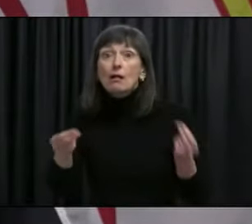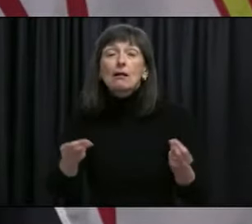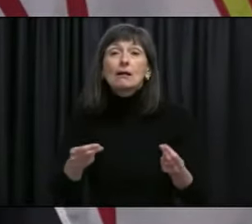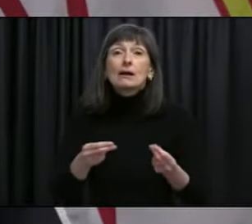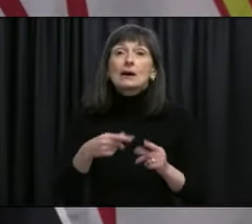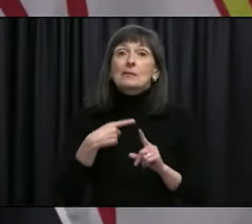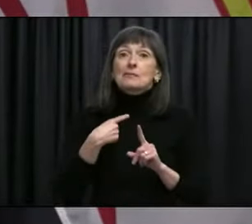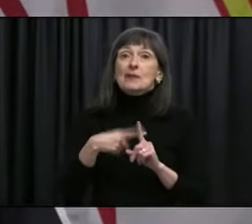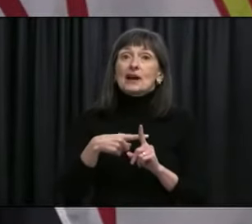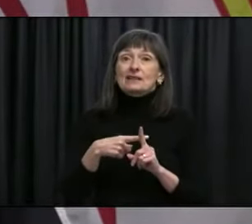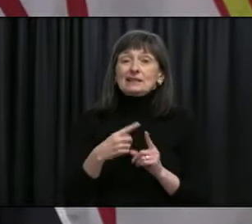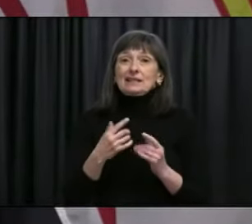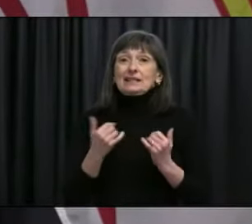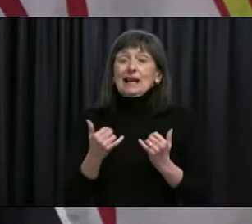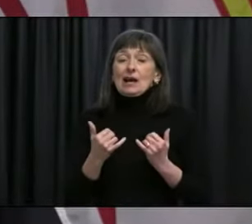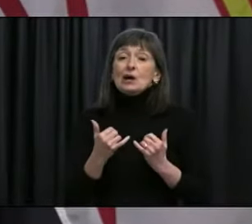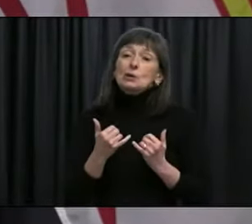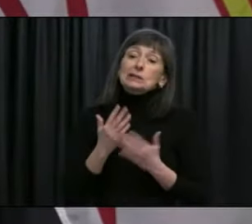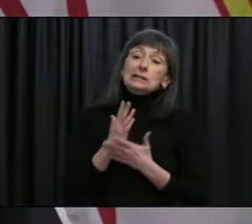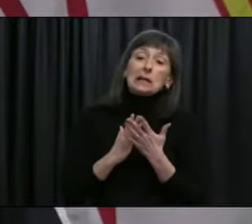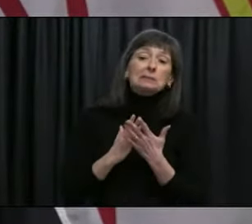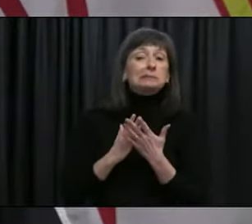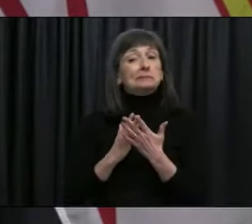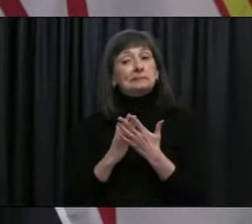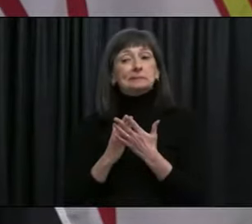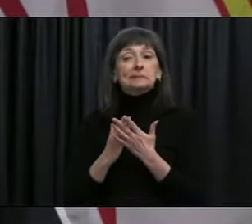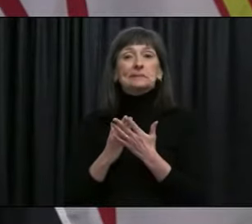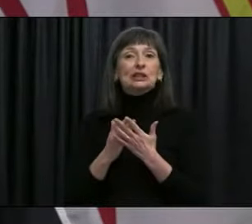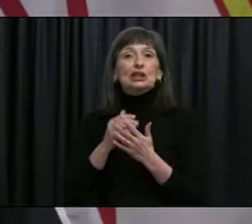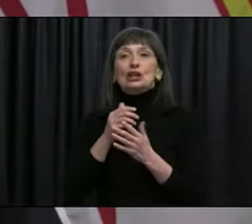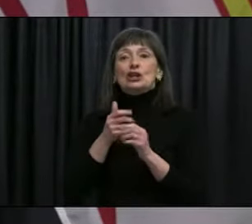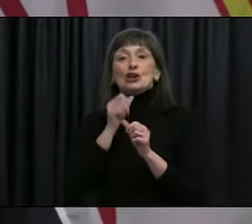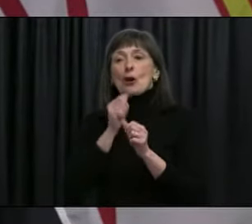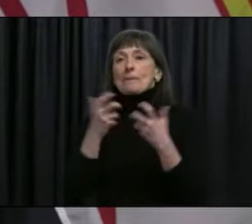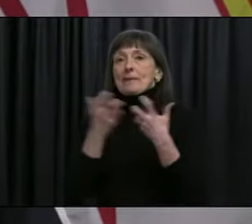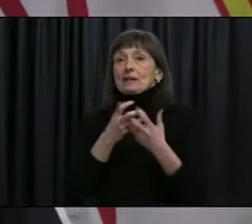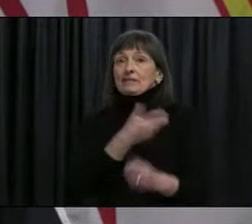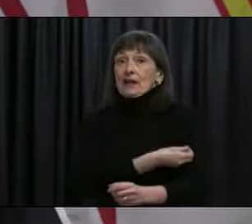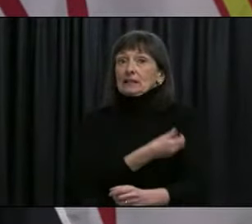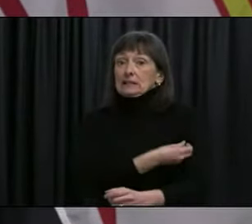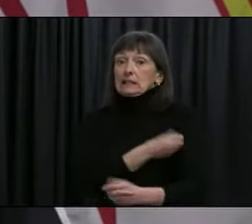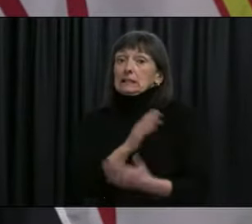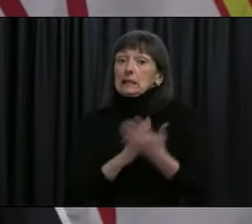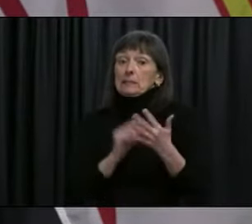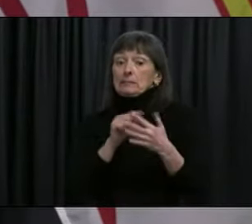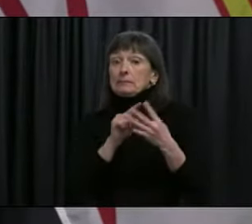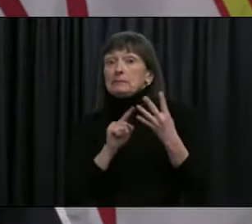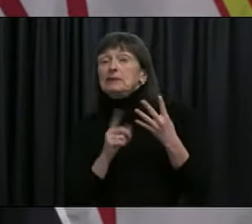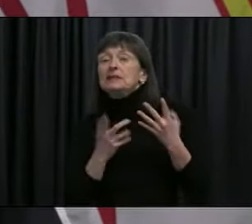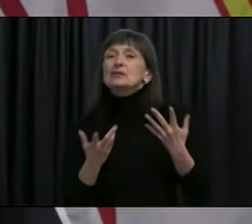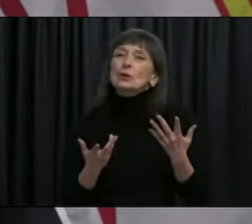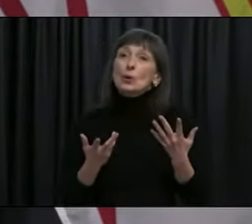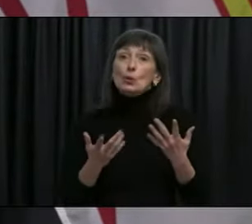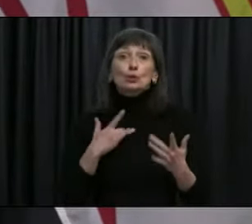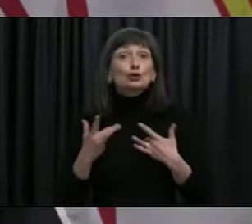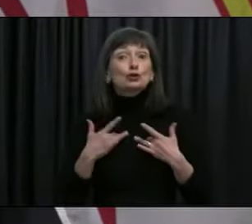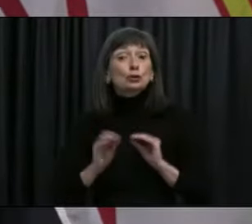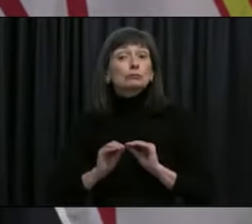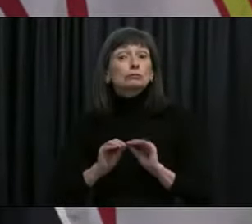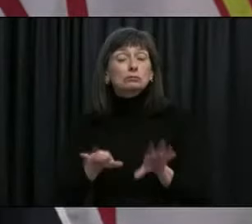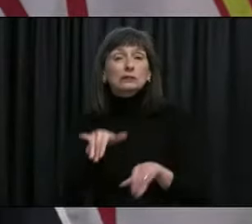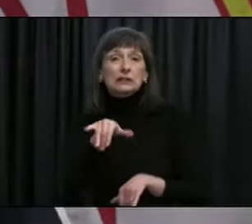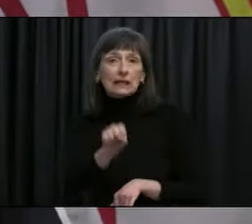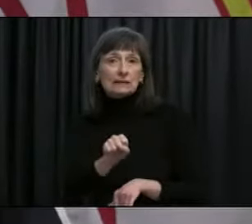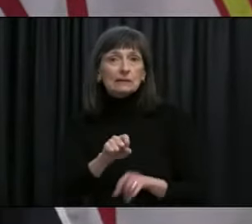we certainly, um, are concerned about it, uh, getting into the, uh, into the province and spreading. Uh,